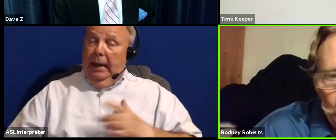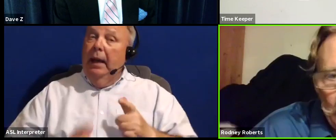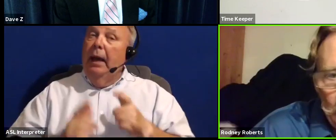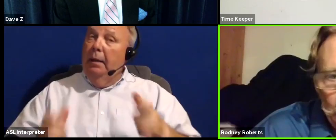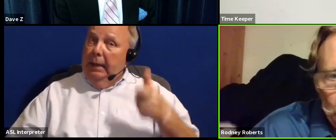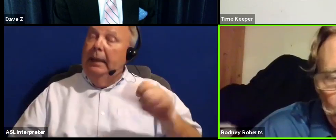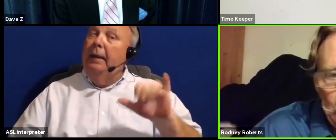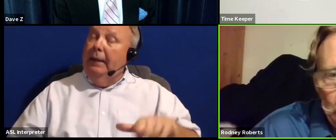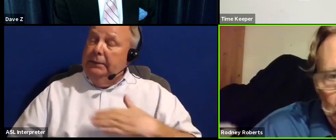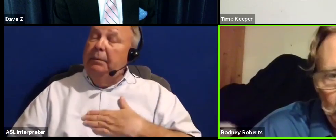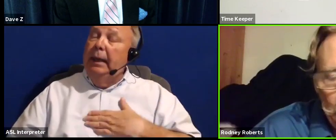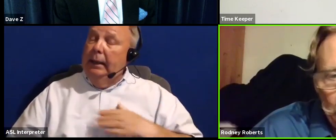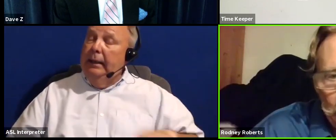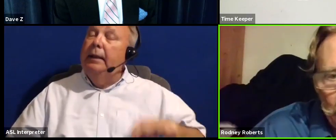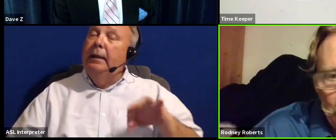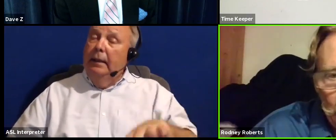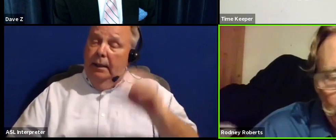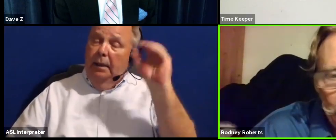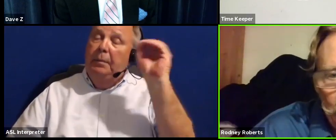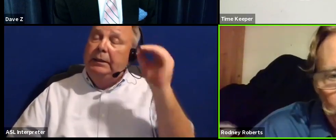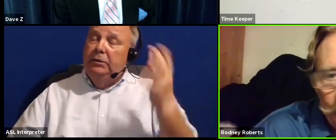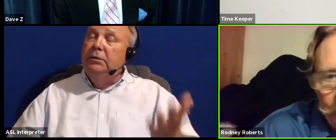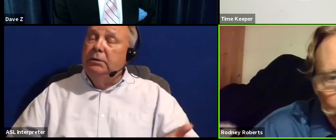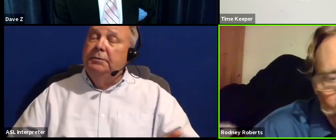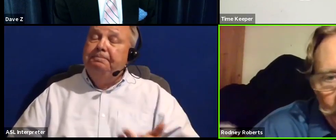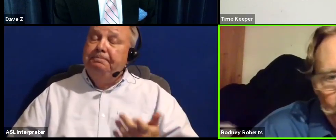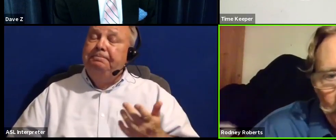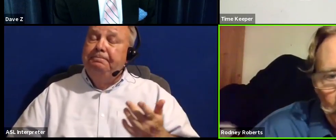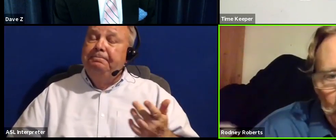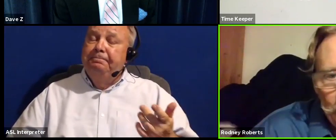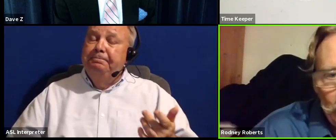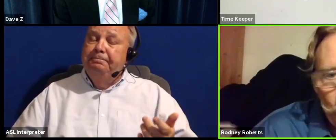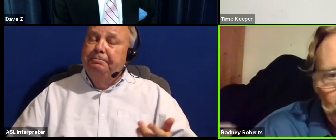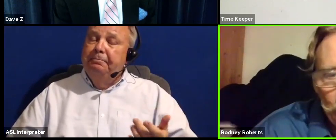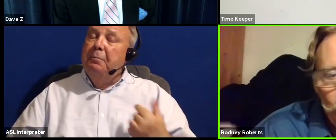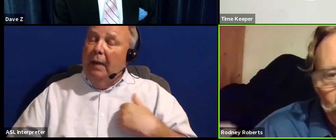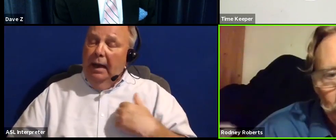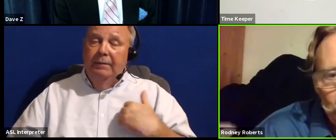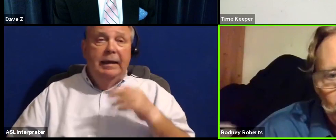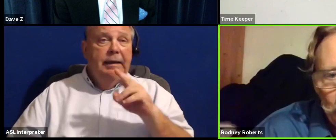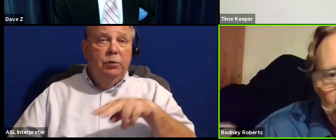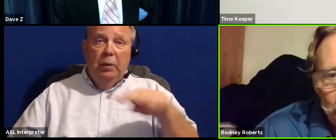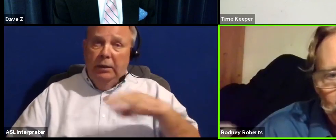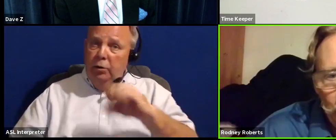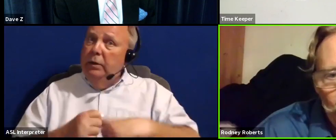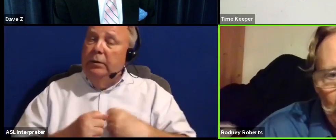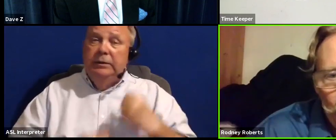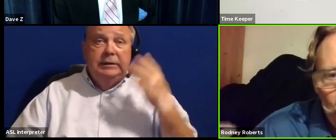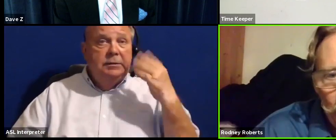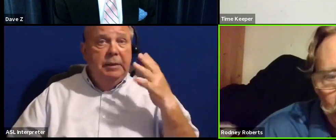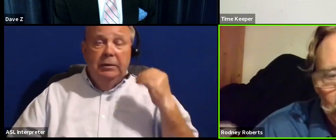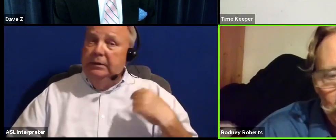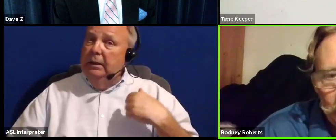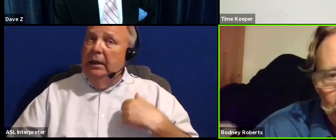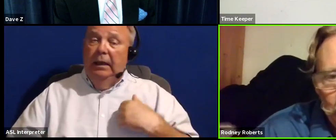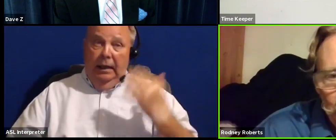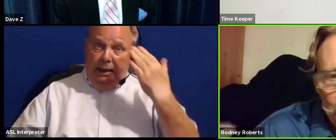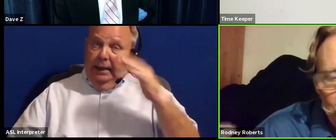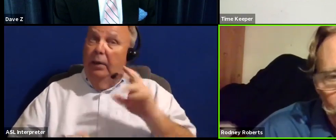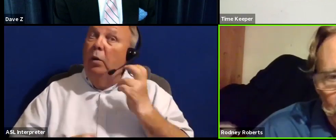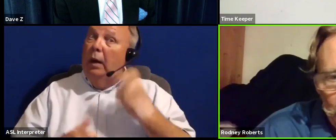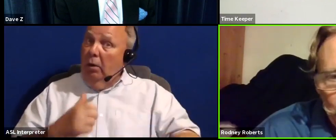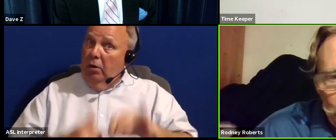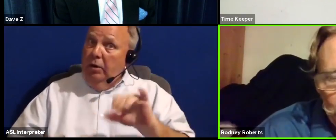that's my opinion. And I, you know, I've got 22 years experience to know how hard it is